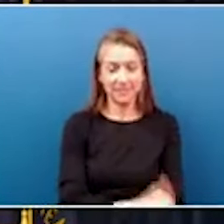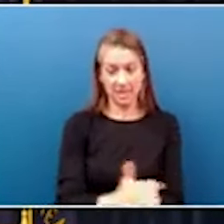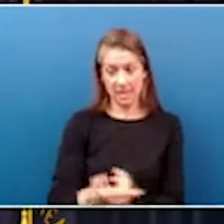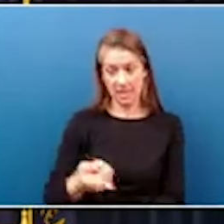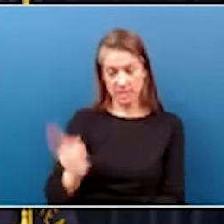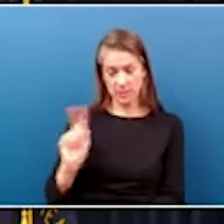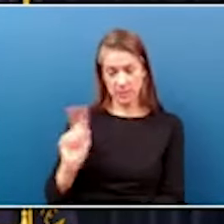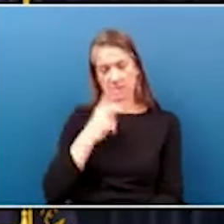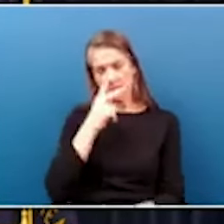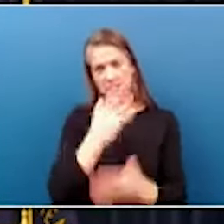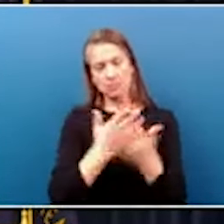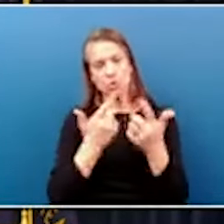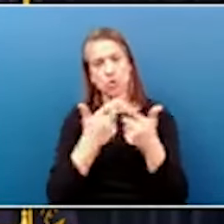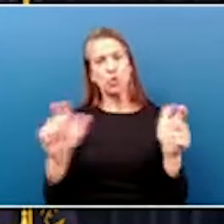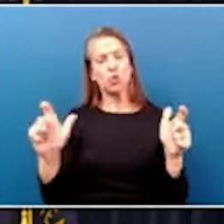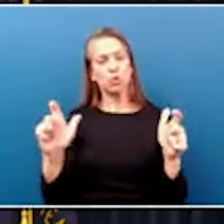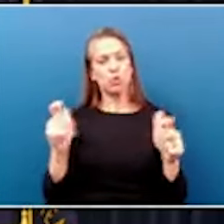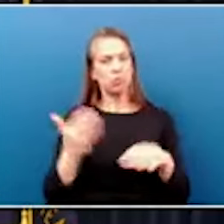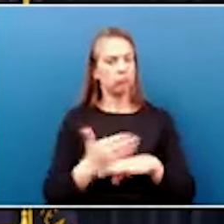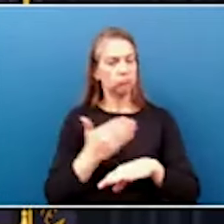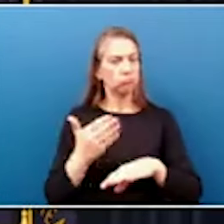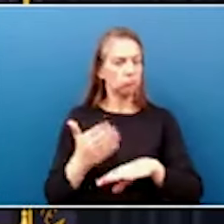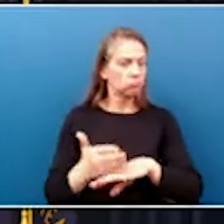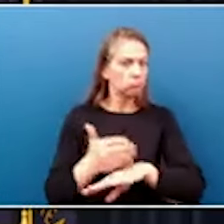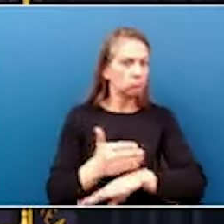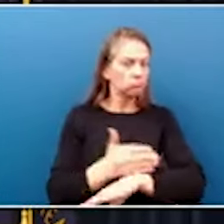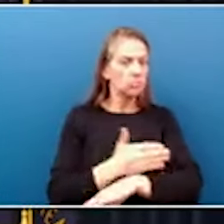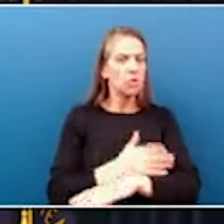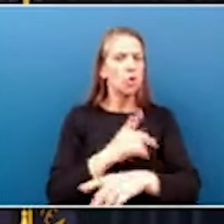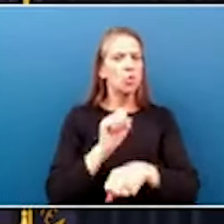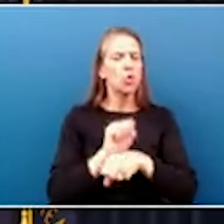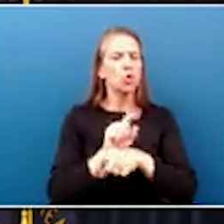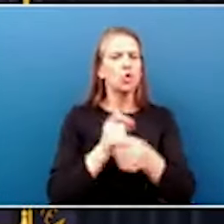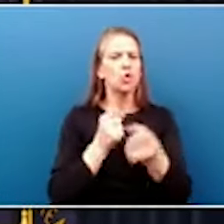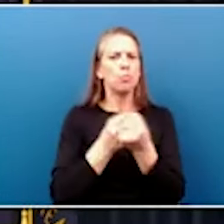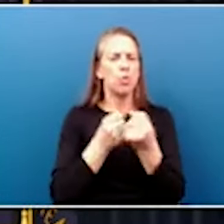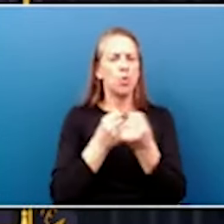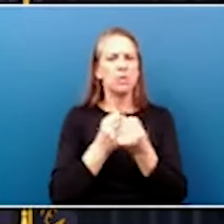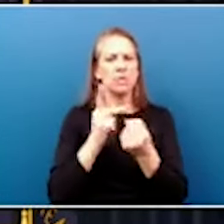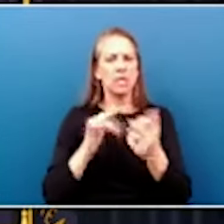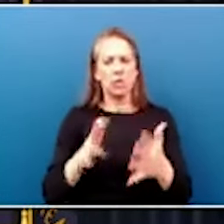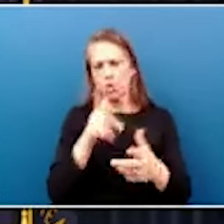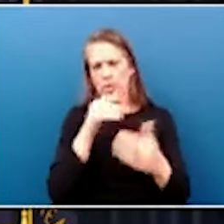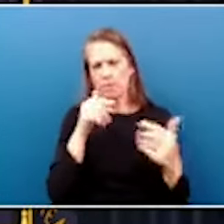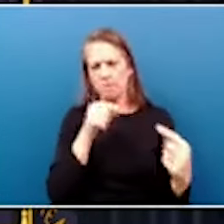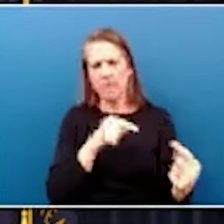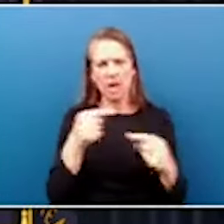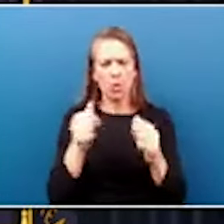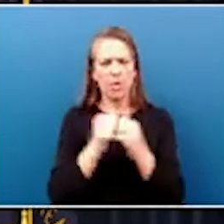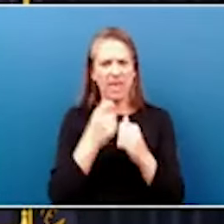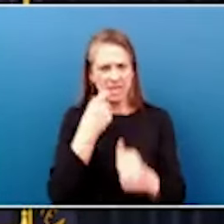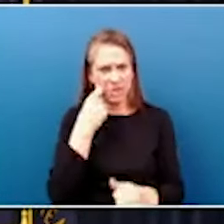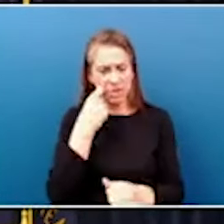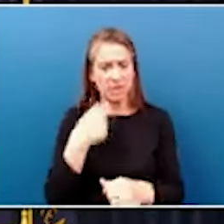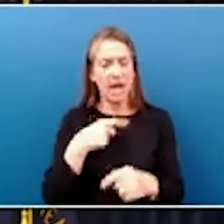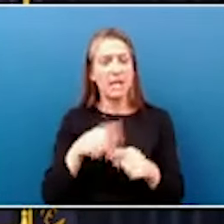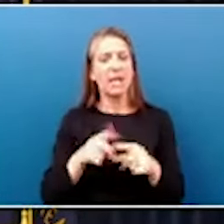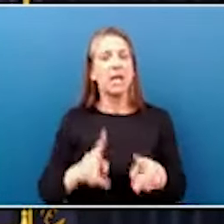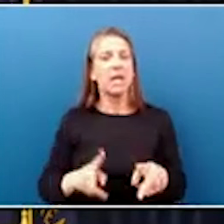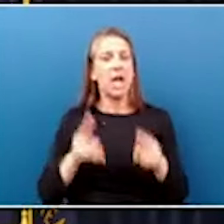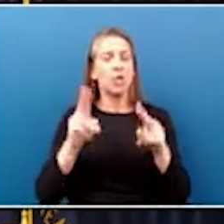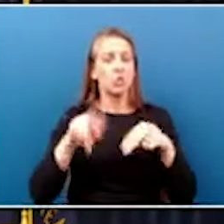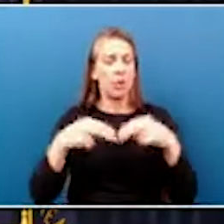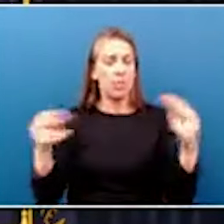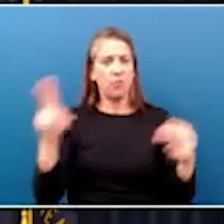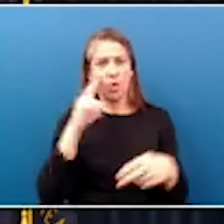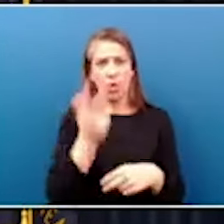seen some major progress on our work to support Kentuckians battling addiction. On Tuesday, I was able to cut the ribbon for three addiction